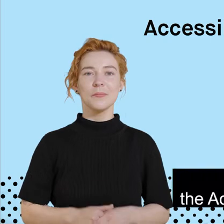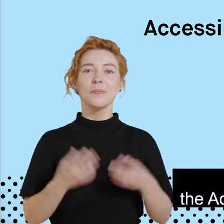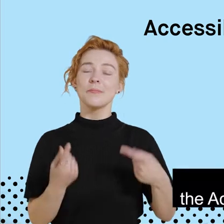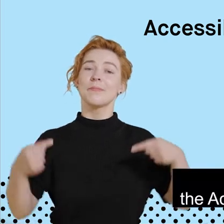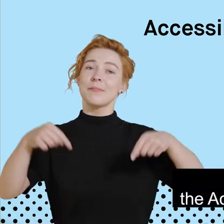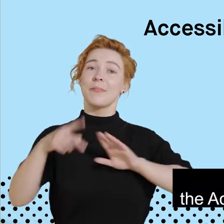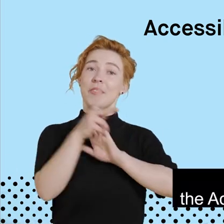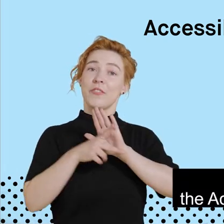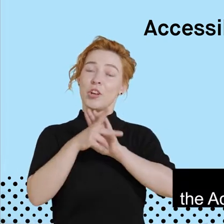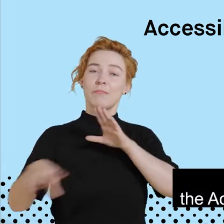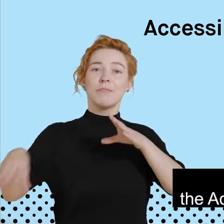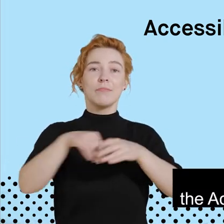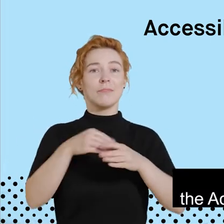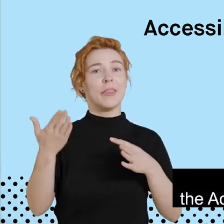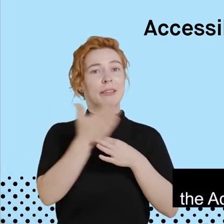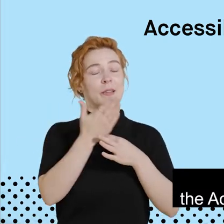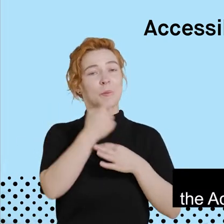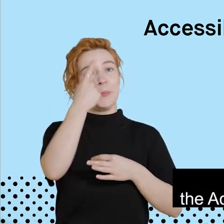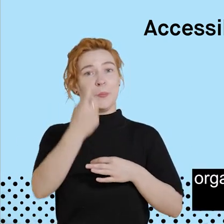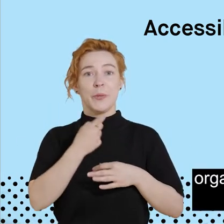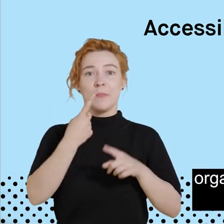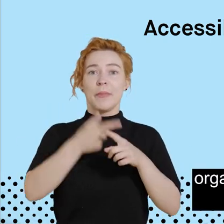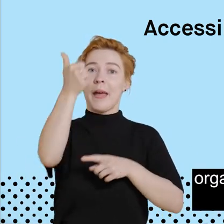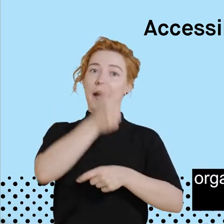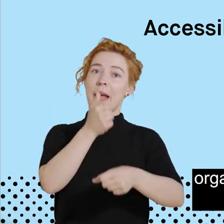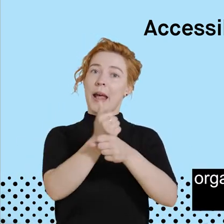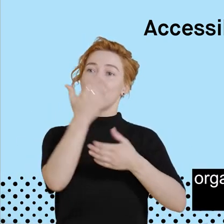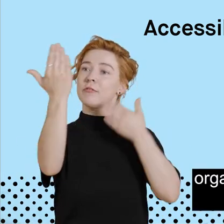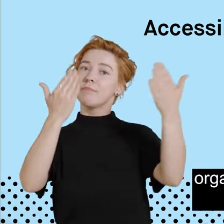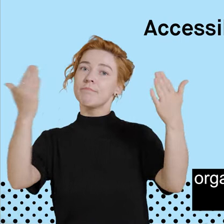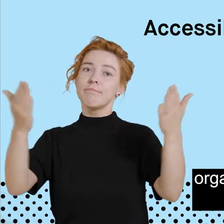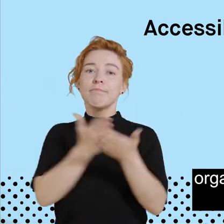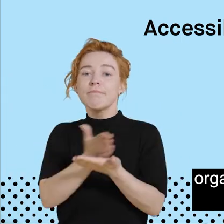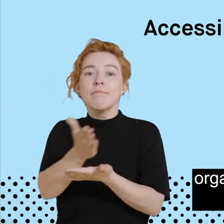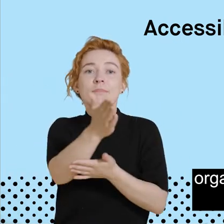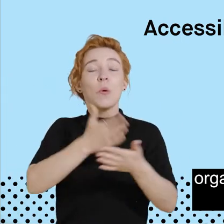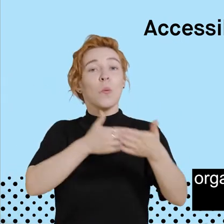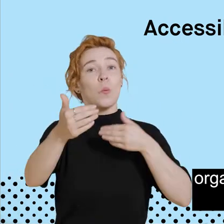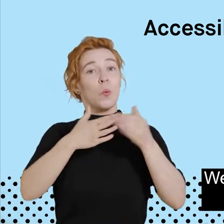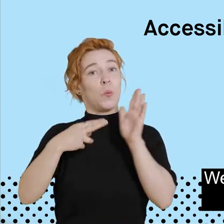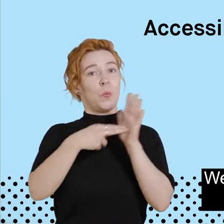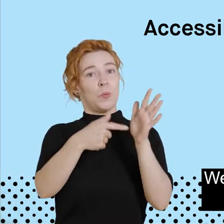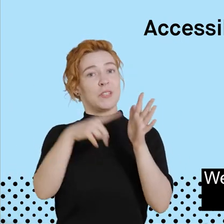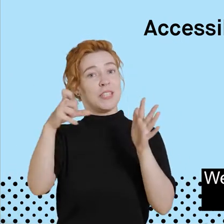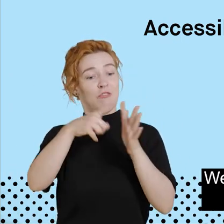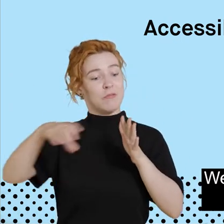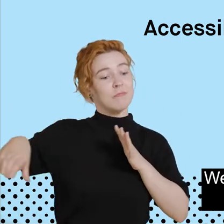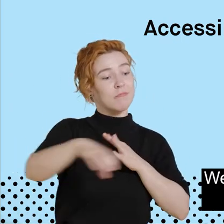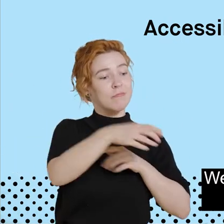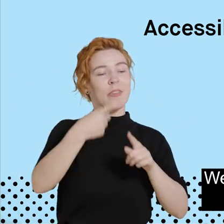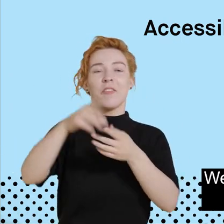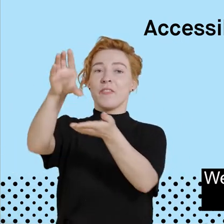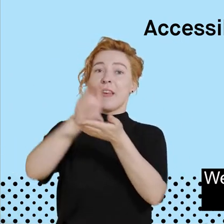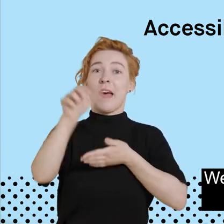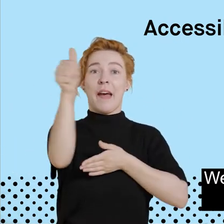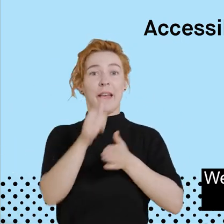This video is part of the Accessible Museums and Galleries Trail organized by the Precinct Access Group and funded by ArtsSA. We live and work on Kaurna